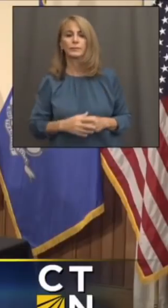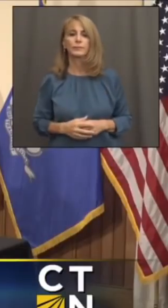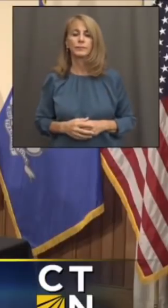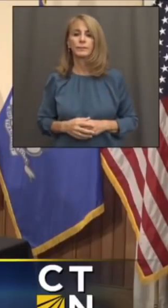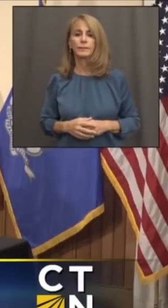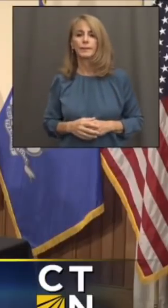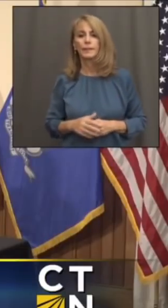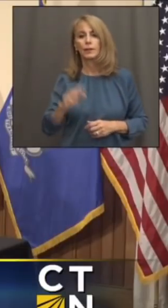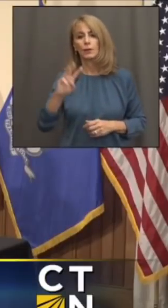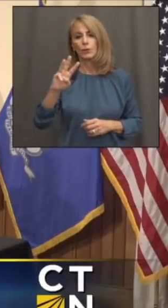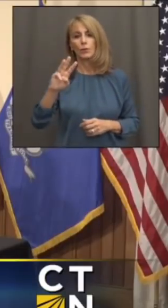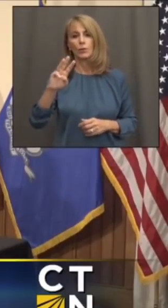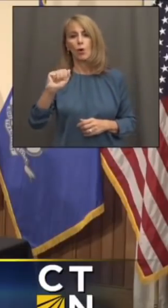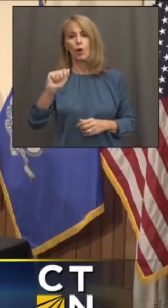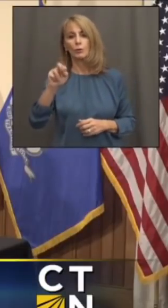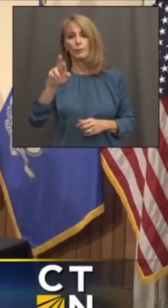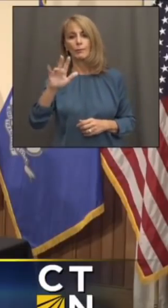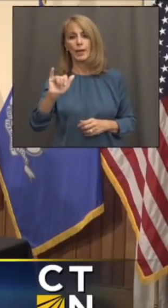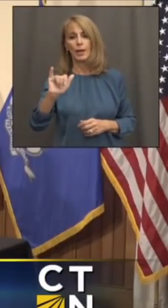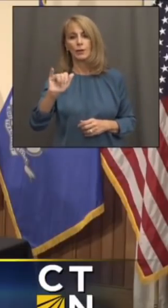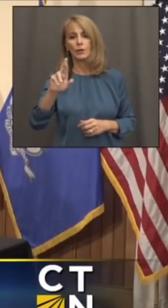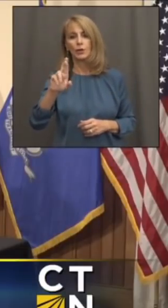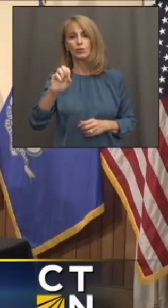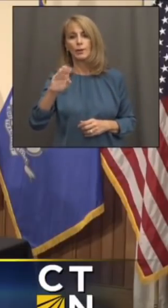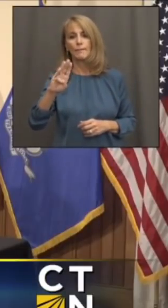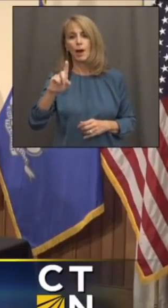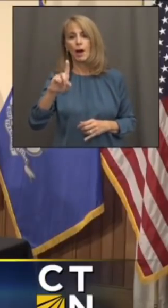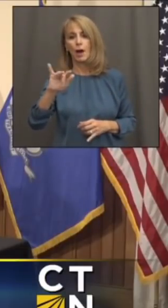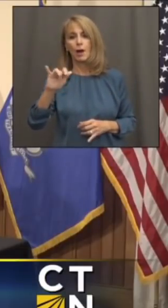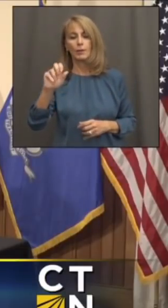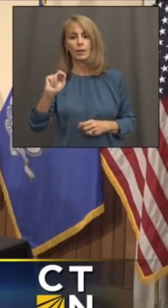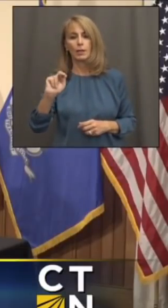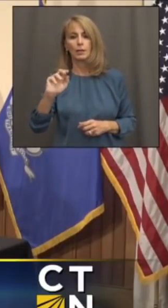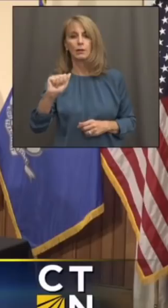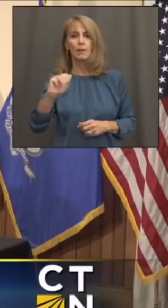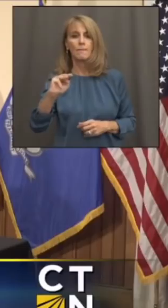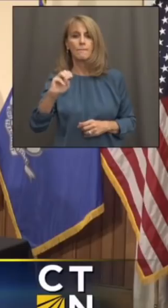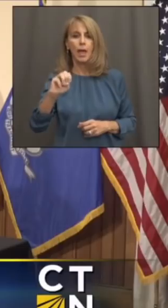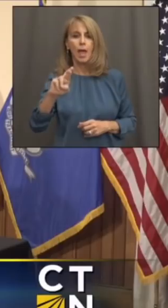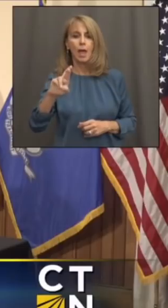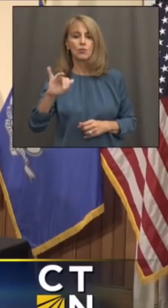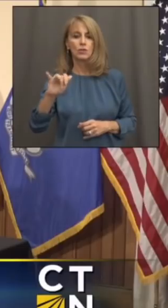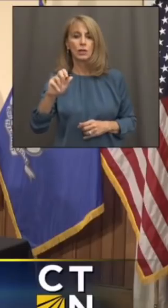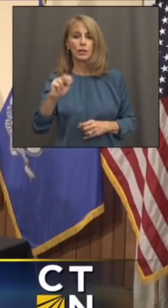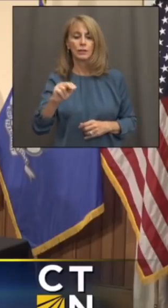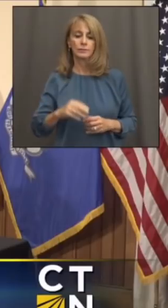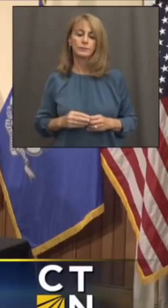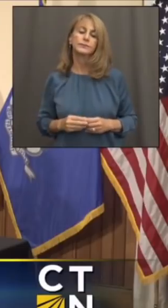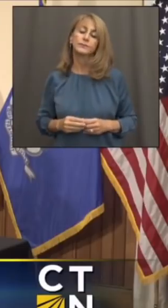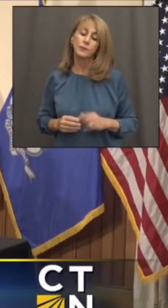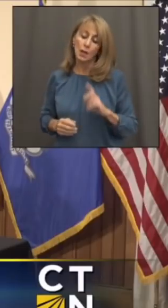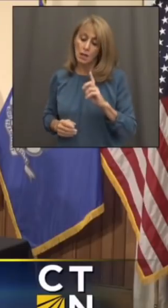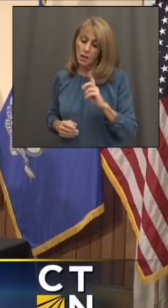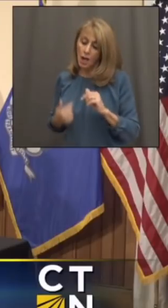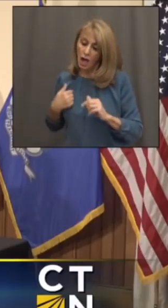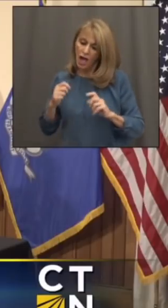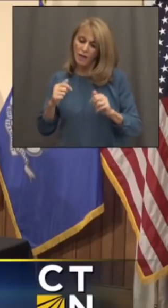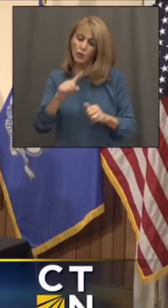The Waterbury Republican-American. Thanks, Max. Surreal, quick question.